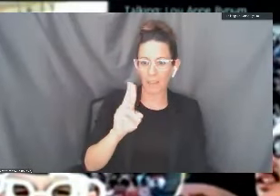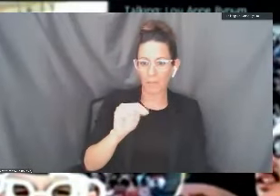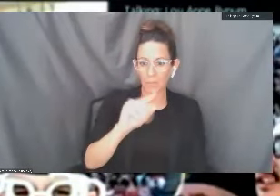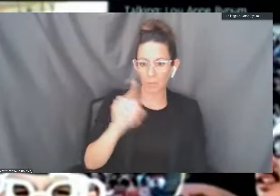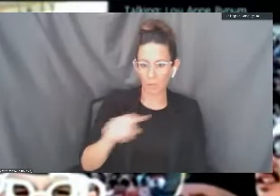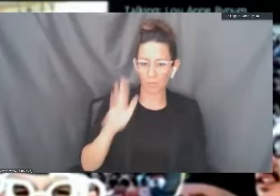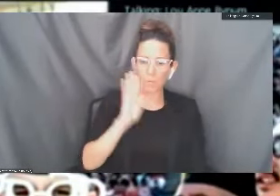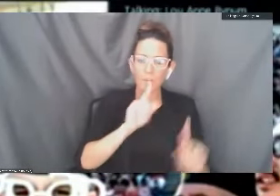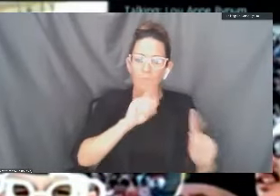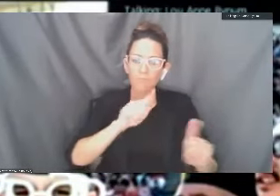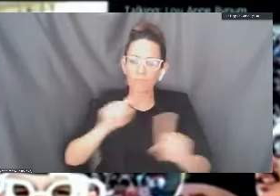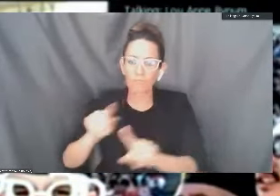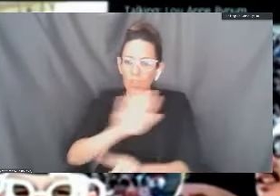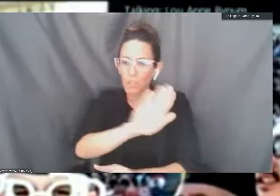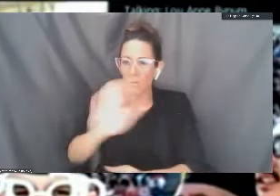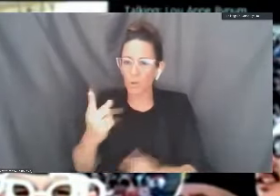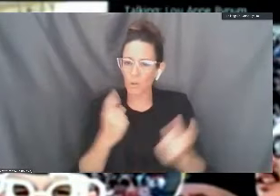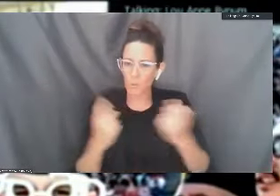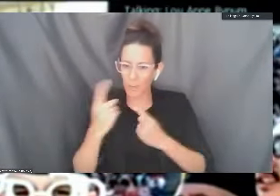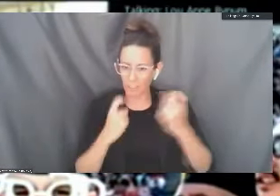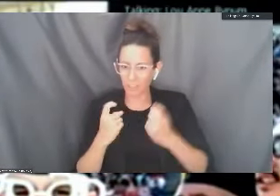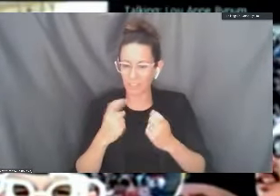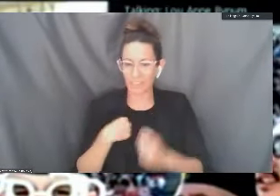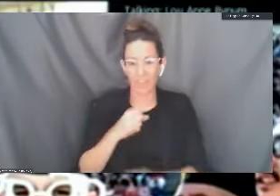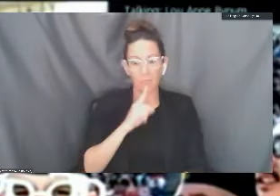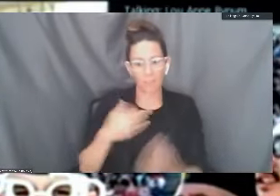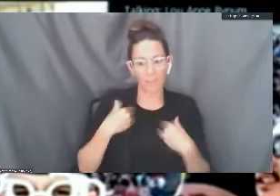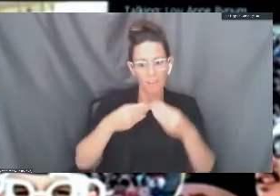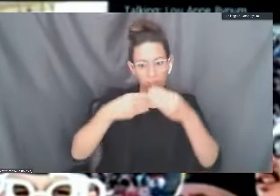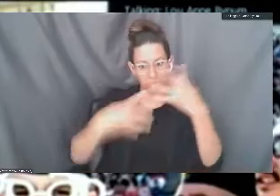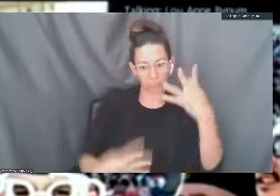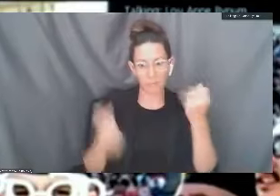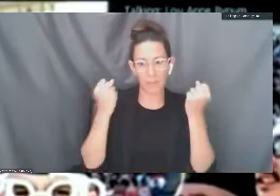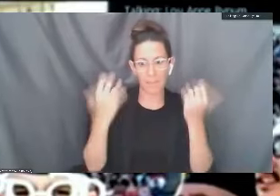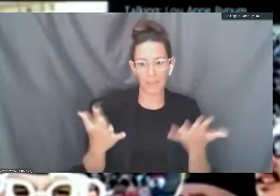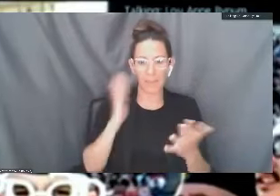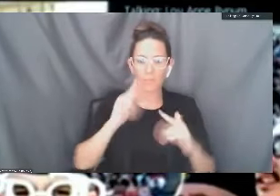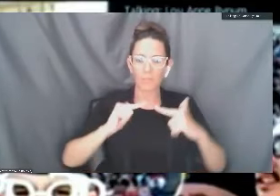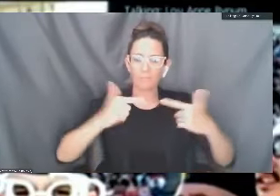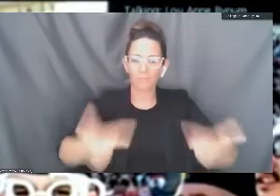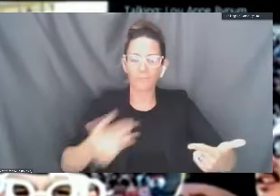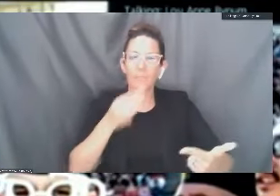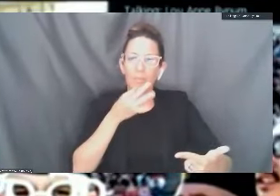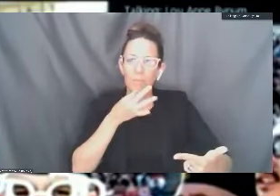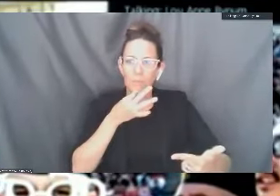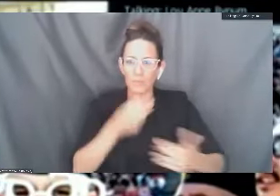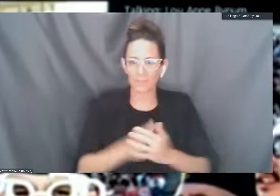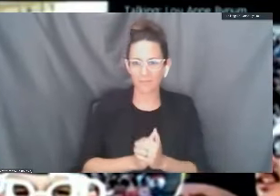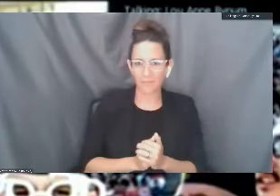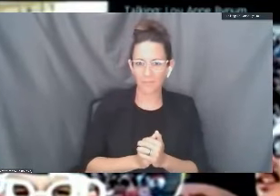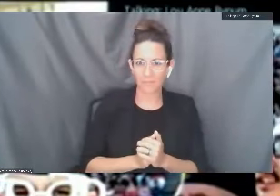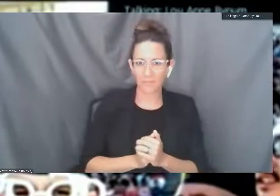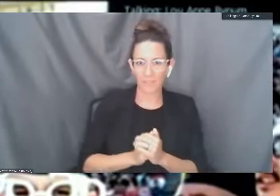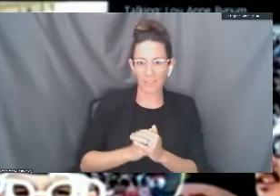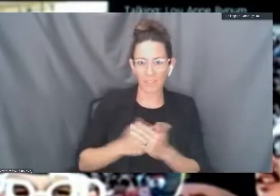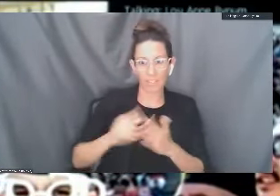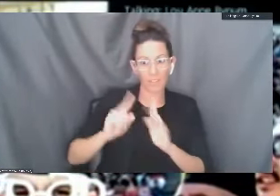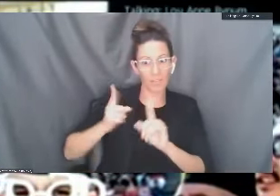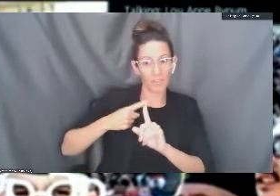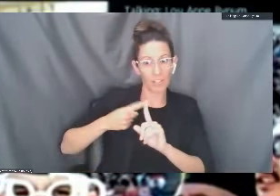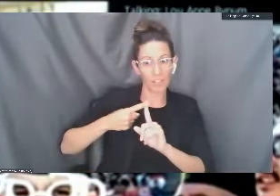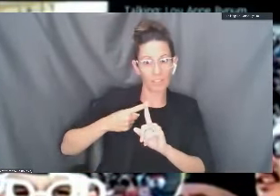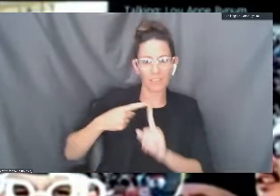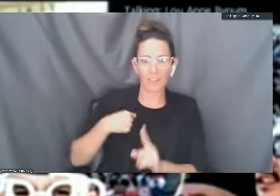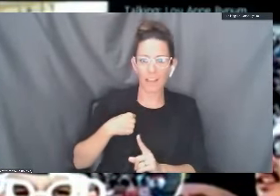questions and I'm sure you have many of them so we'll turn to them in just a few moments. But first it's a real